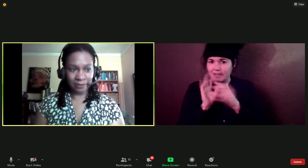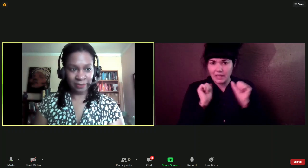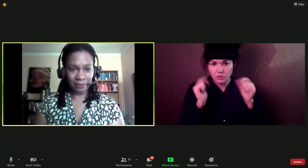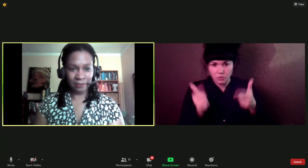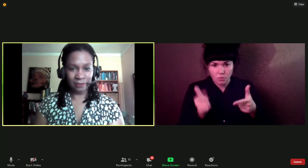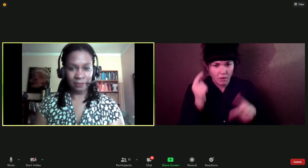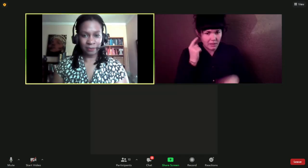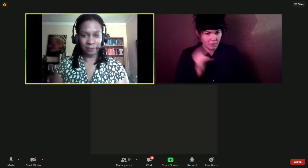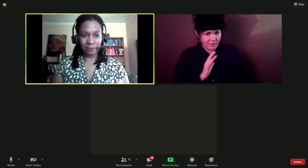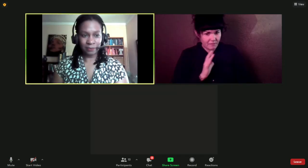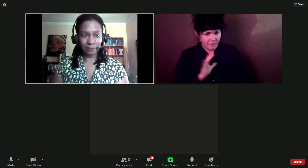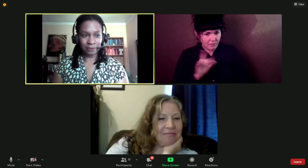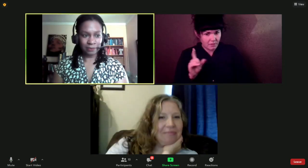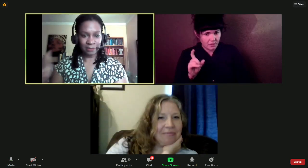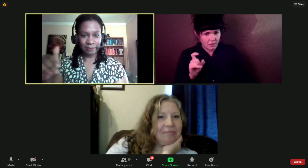Okay.